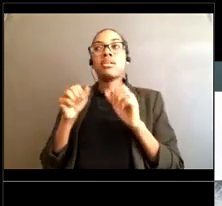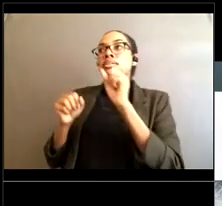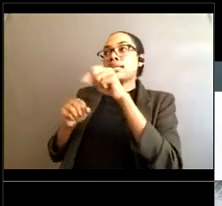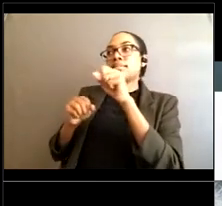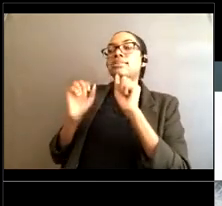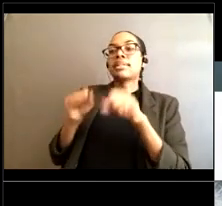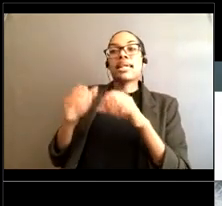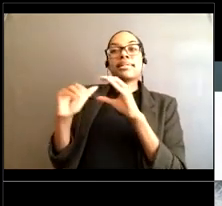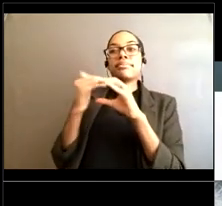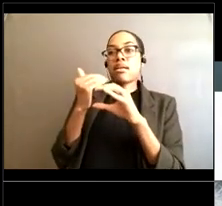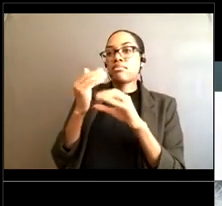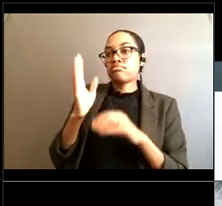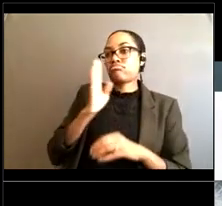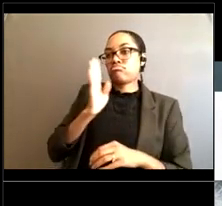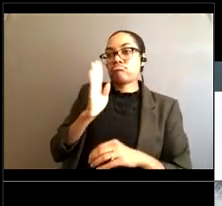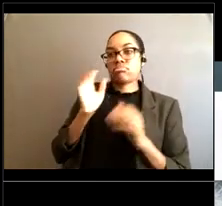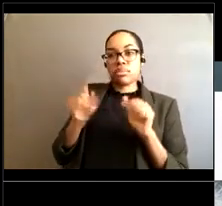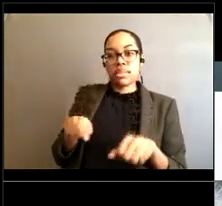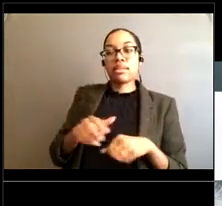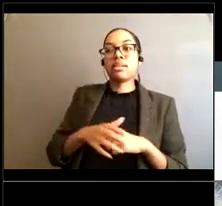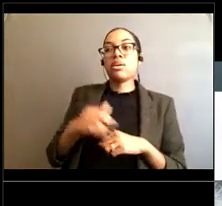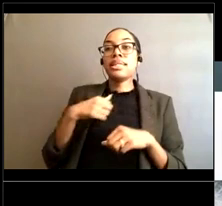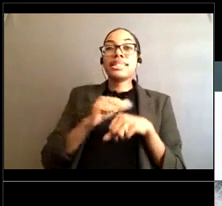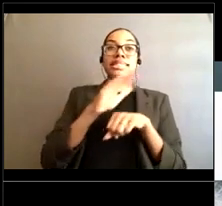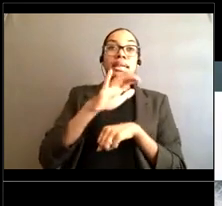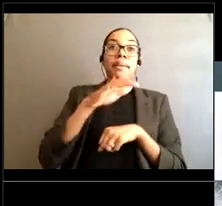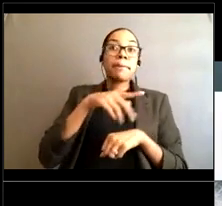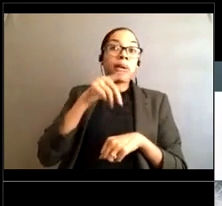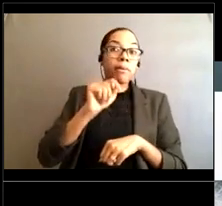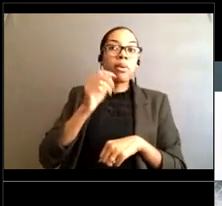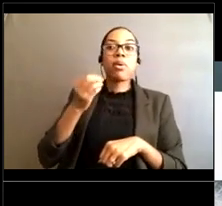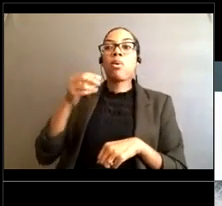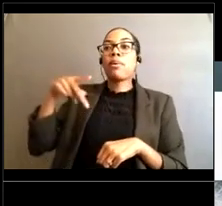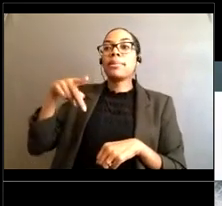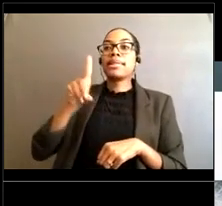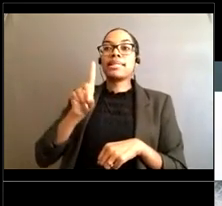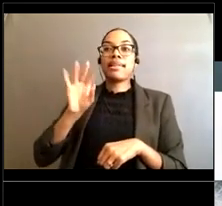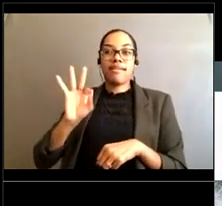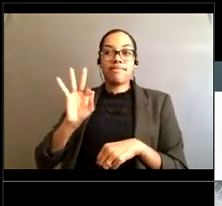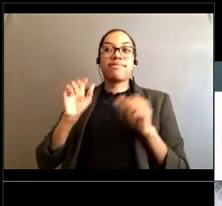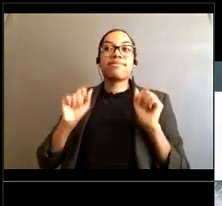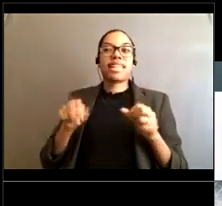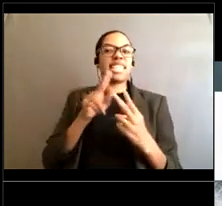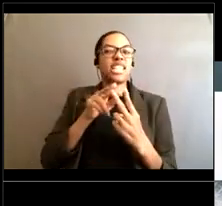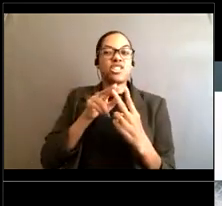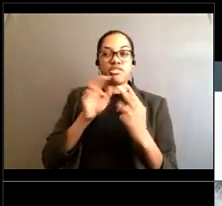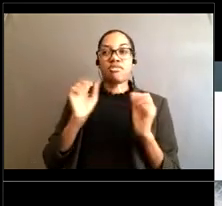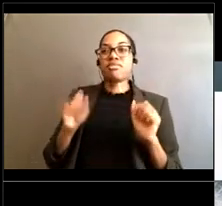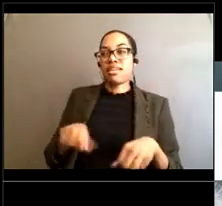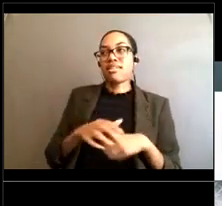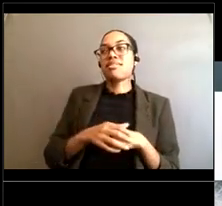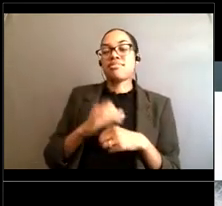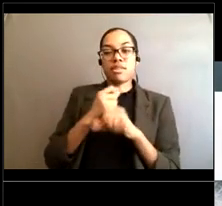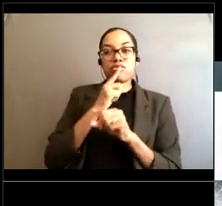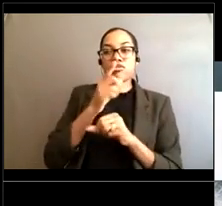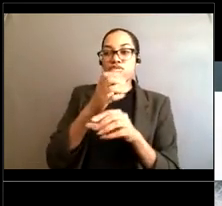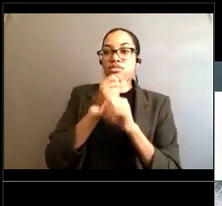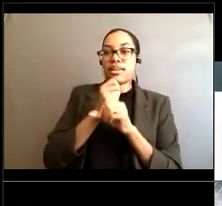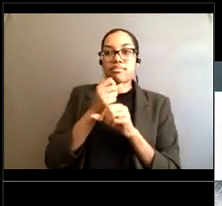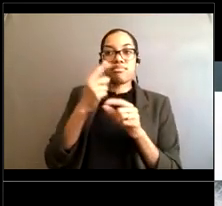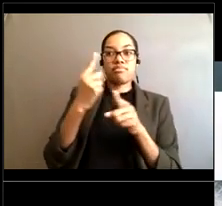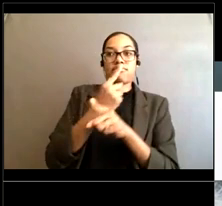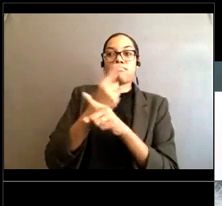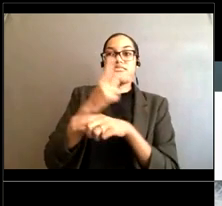because We can we can send it as a powerpoint as well. We'll make it work. We'll make sure that they get the information they need Perfect.